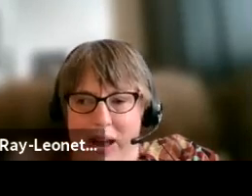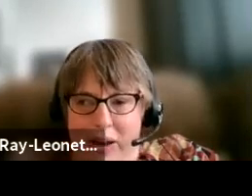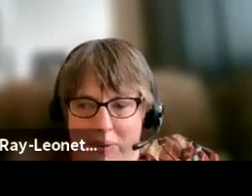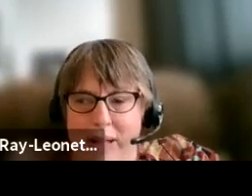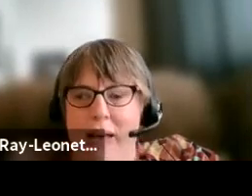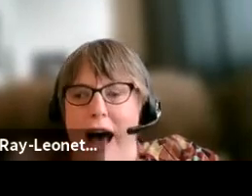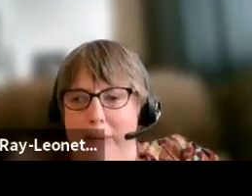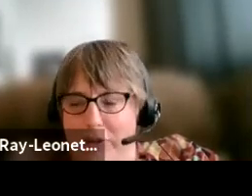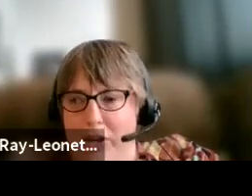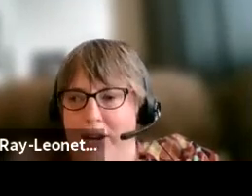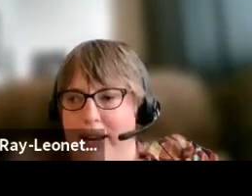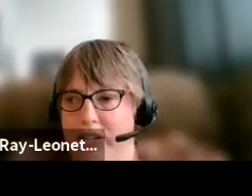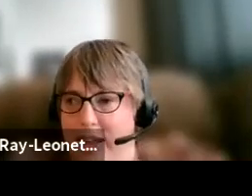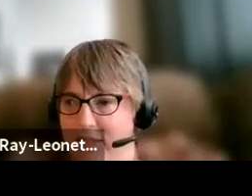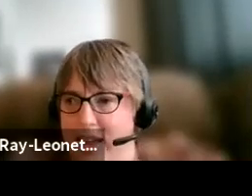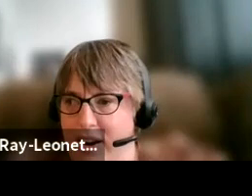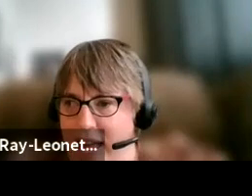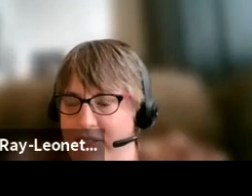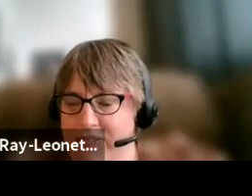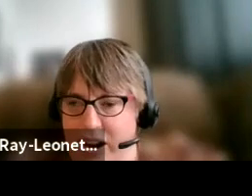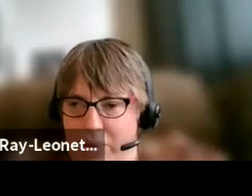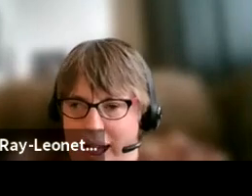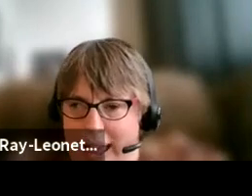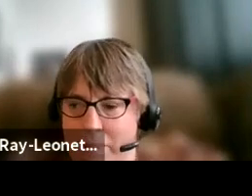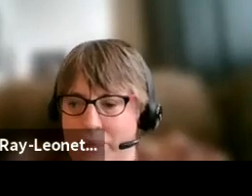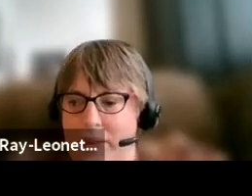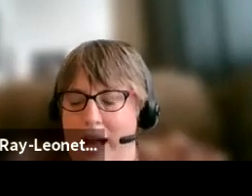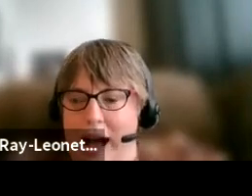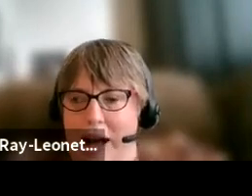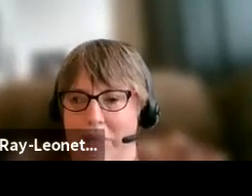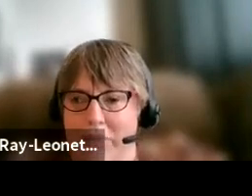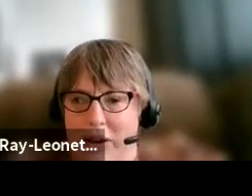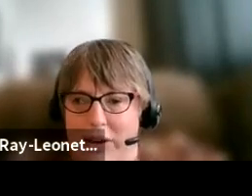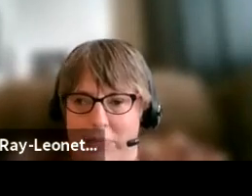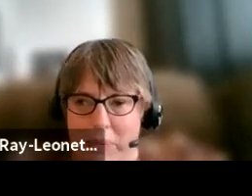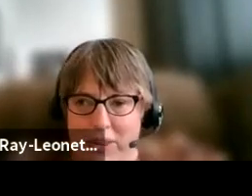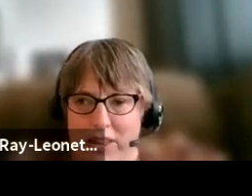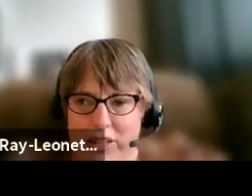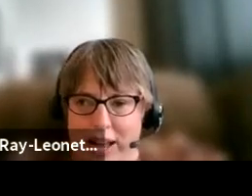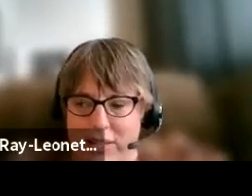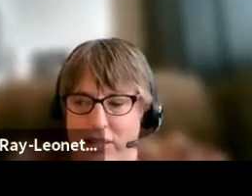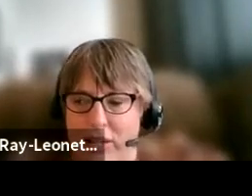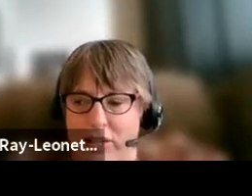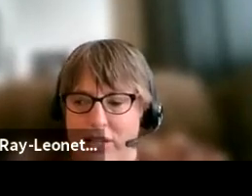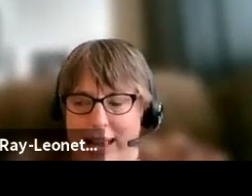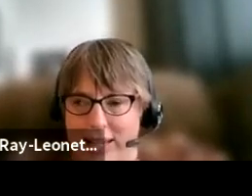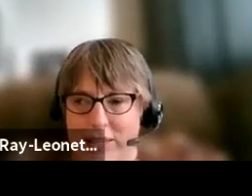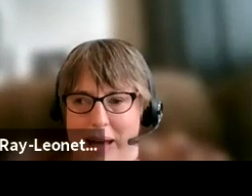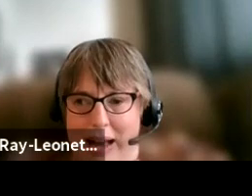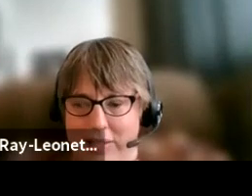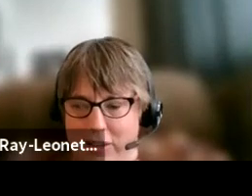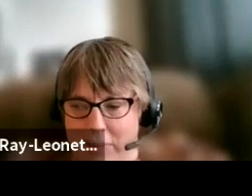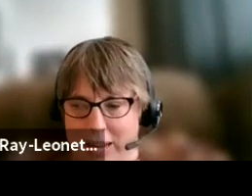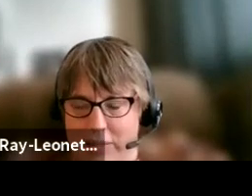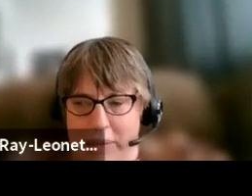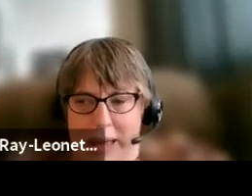and their own opportunity to live their life their way. So it's more than just checking some